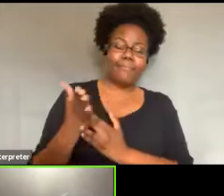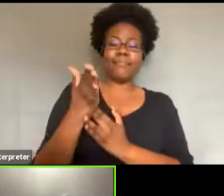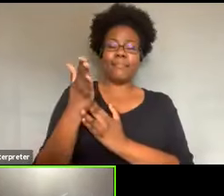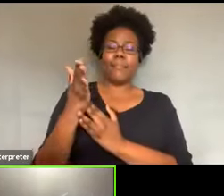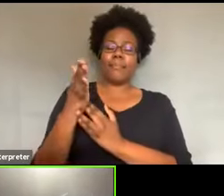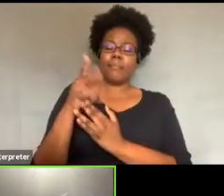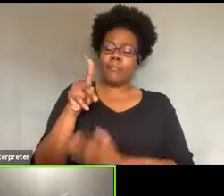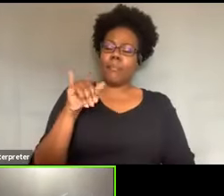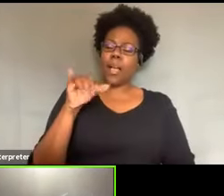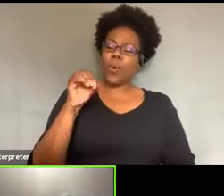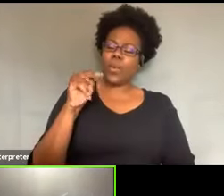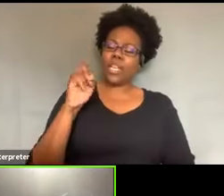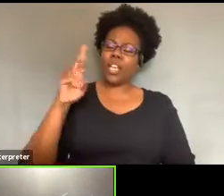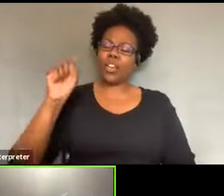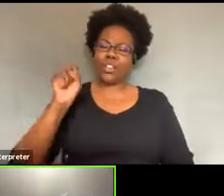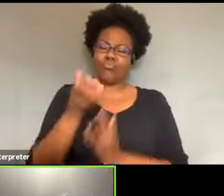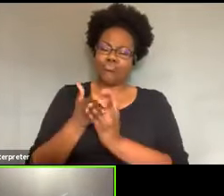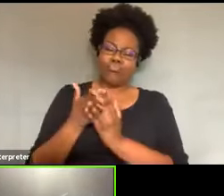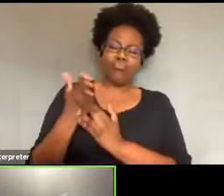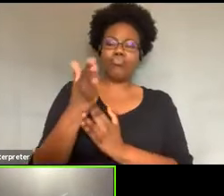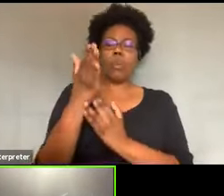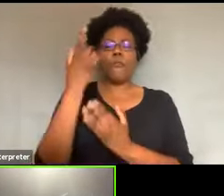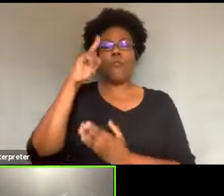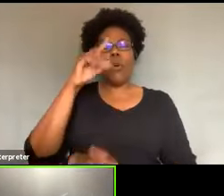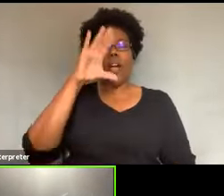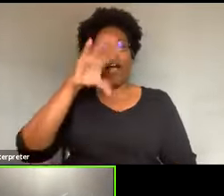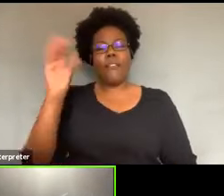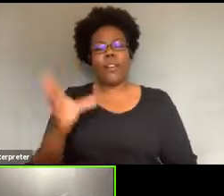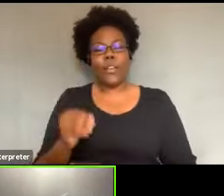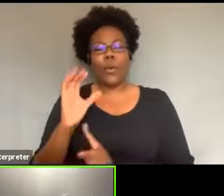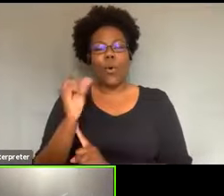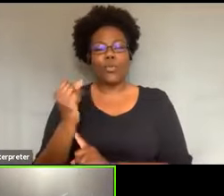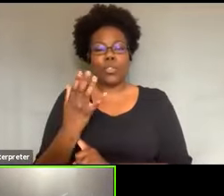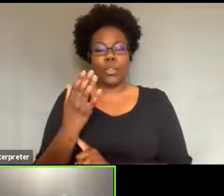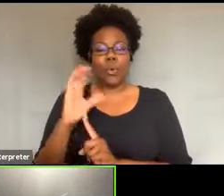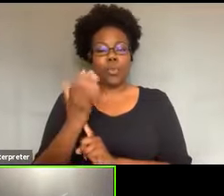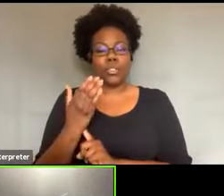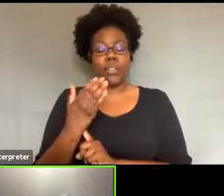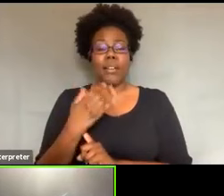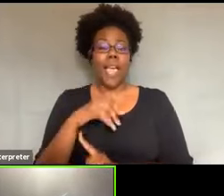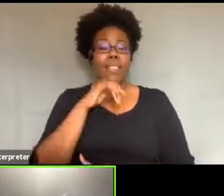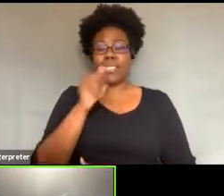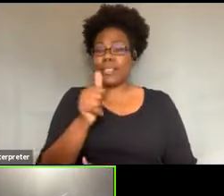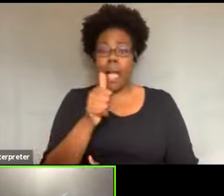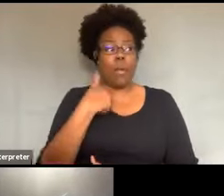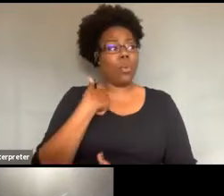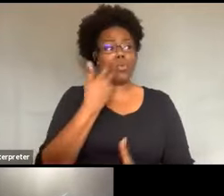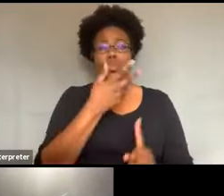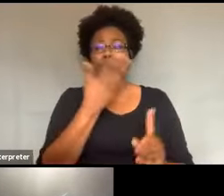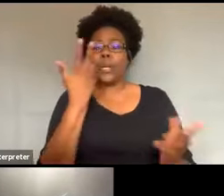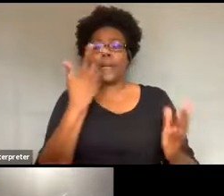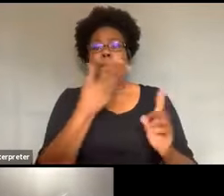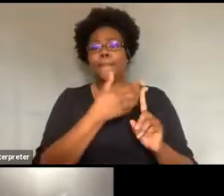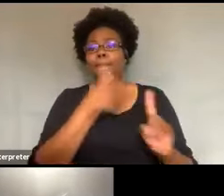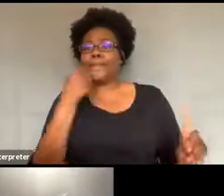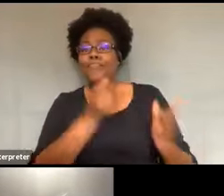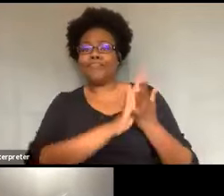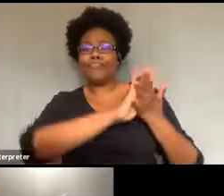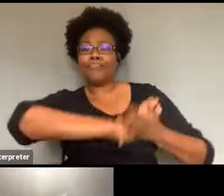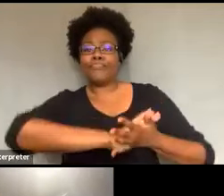and that's not taken away from Helen Mason with the black theater company in Phoenix because she